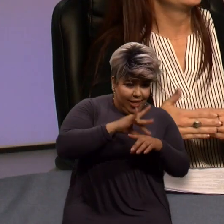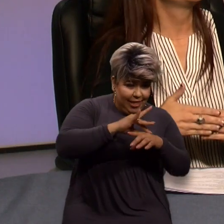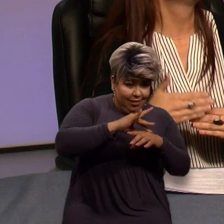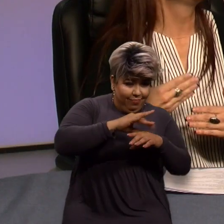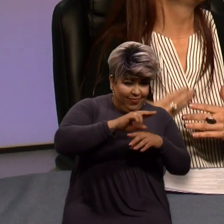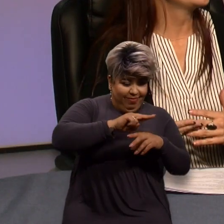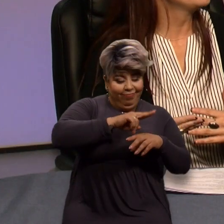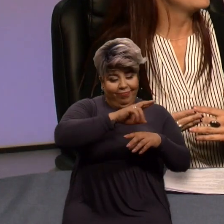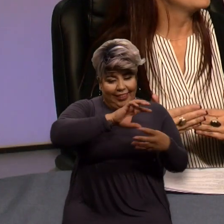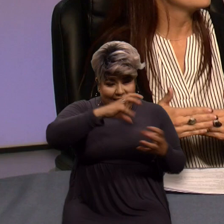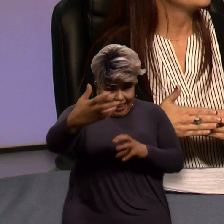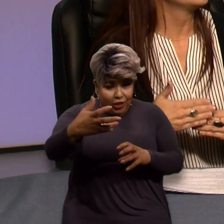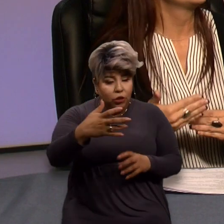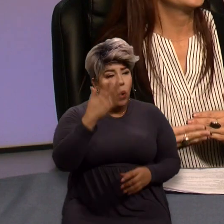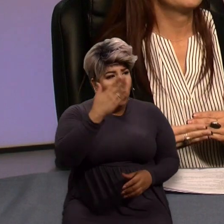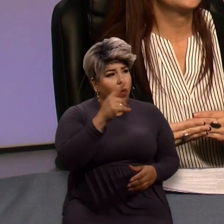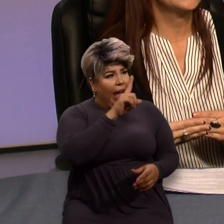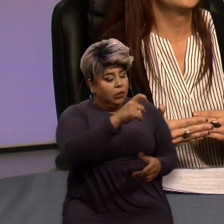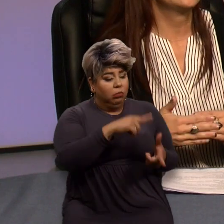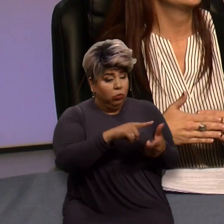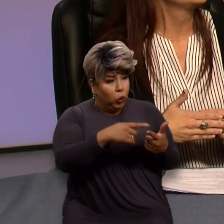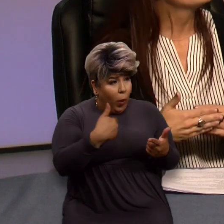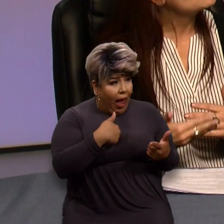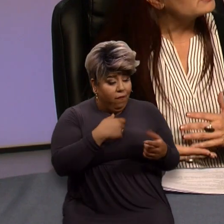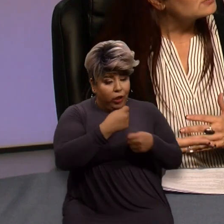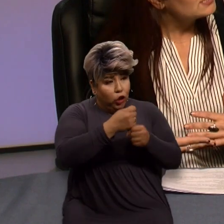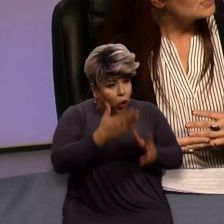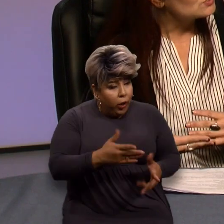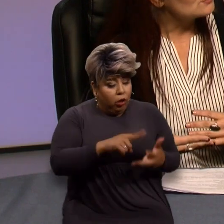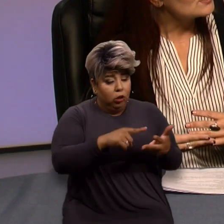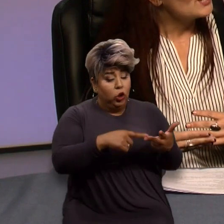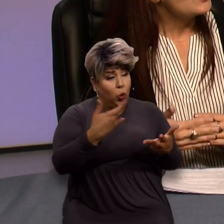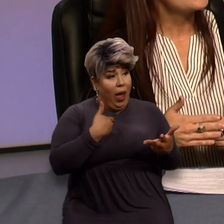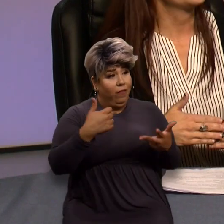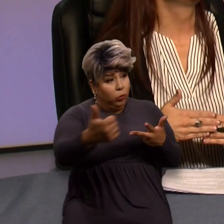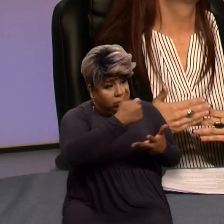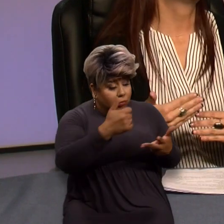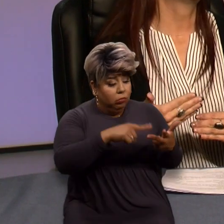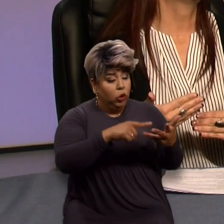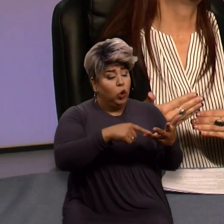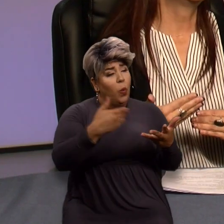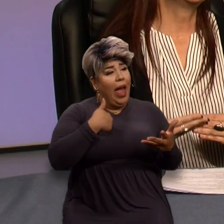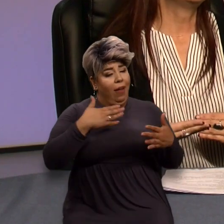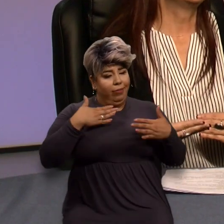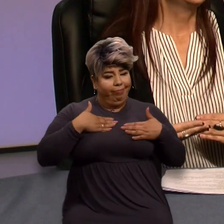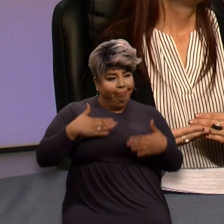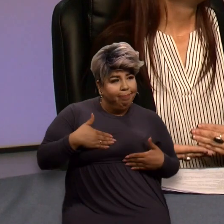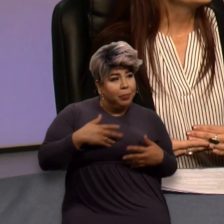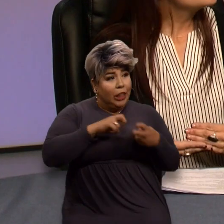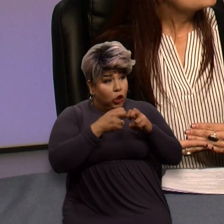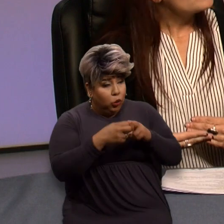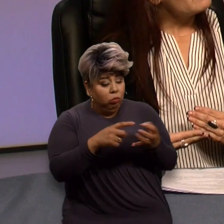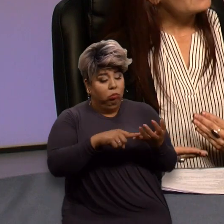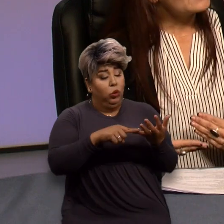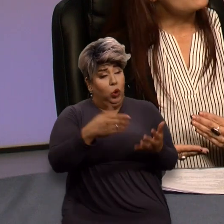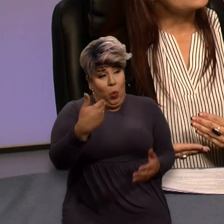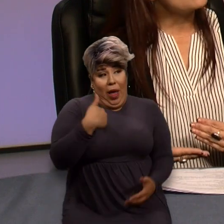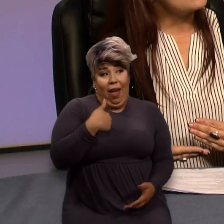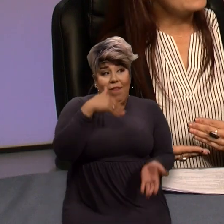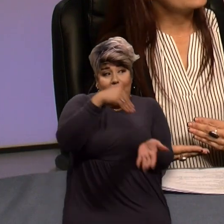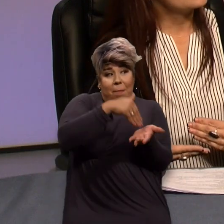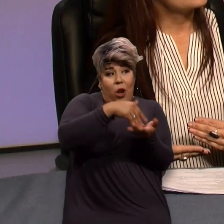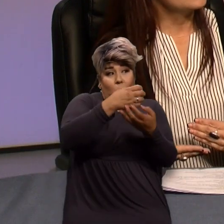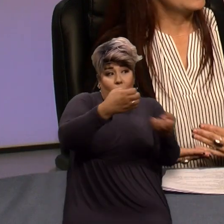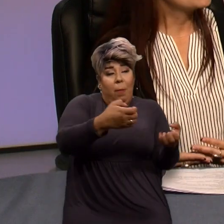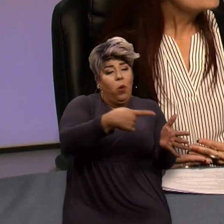information. Do you have a generator? Do you have transportation? Do you have mobility issues? Are you on medical equipment that